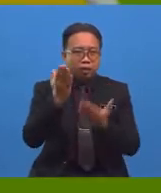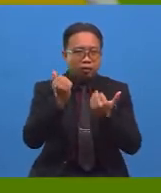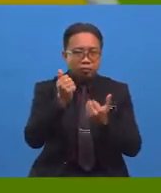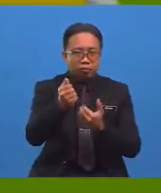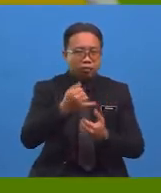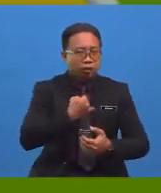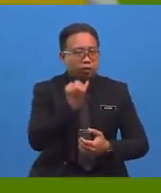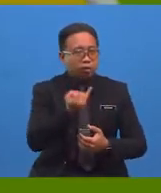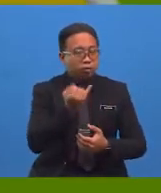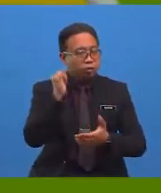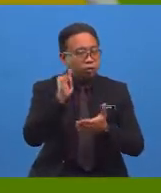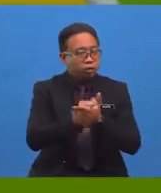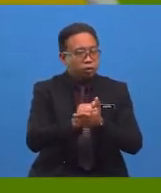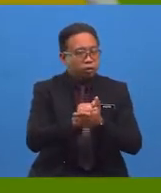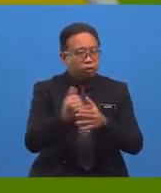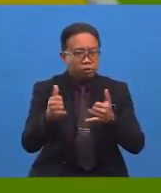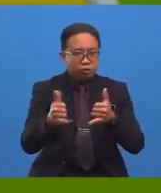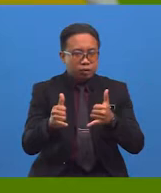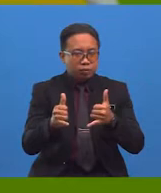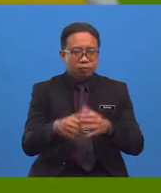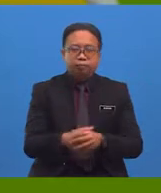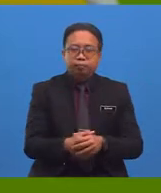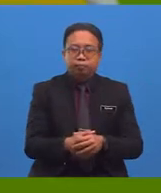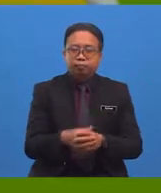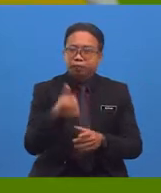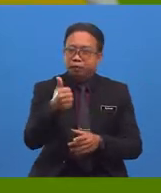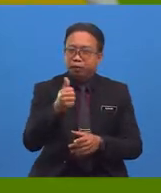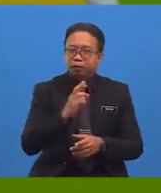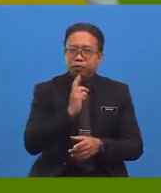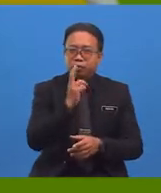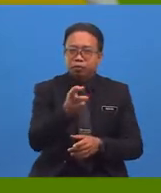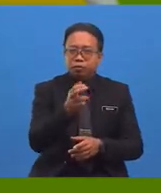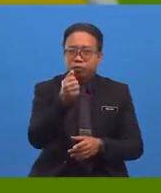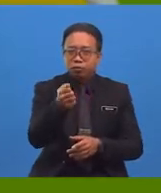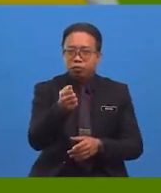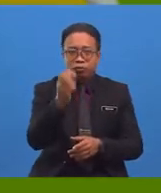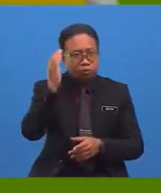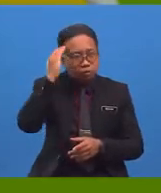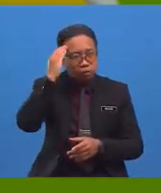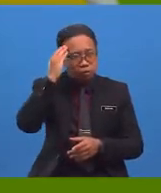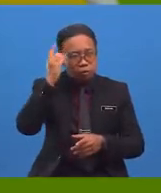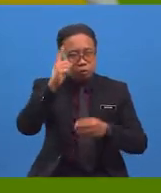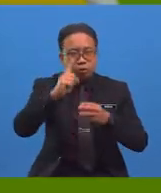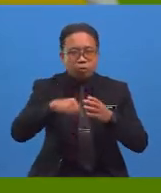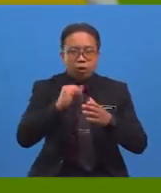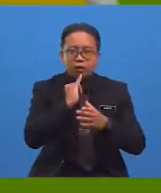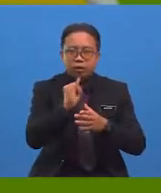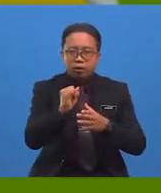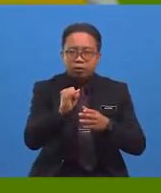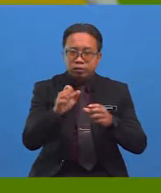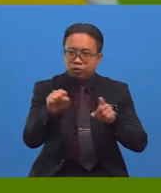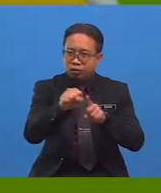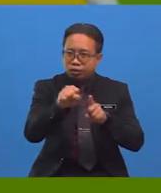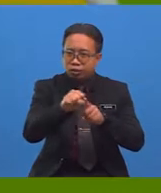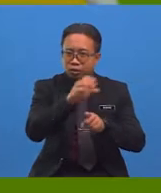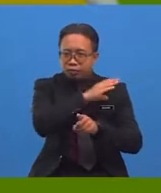hope you enjoyed this game. You have been great and I'm sure you know what is synonym and